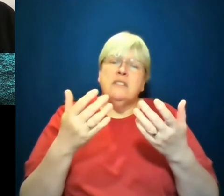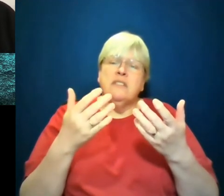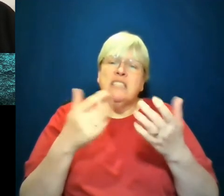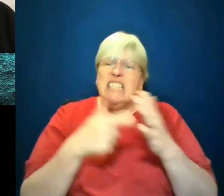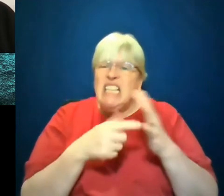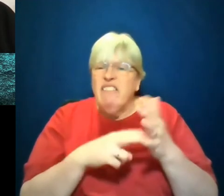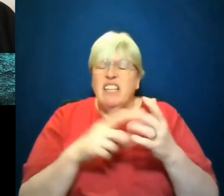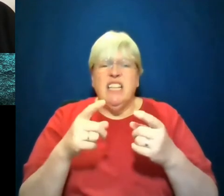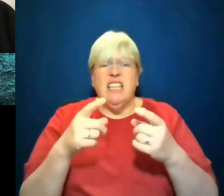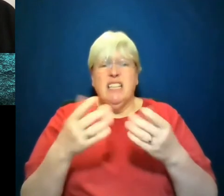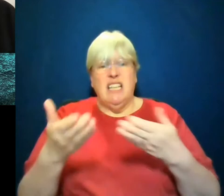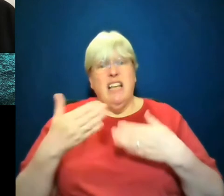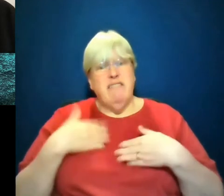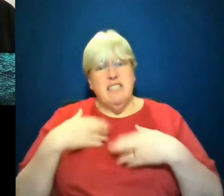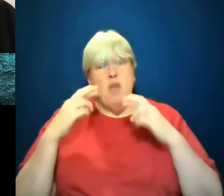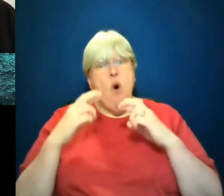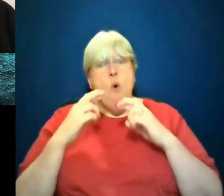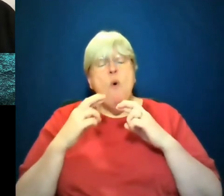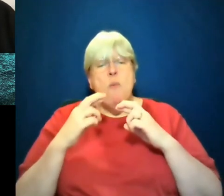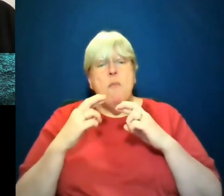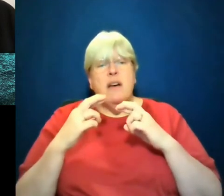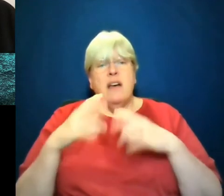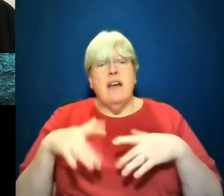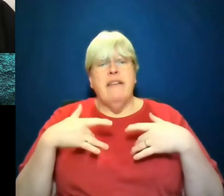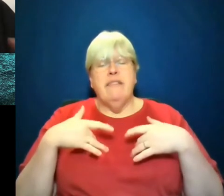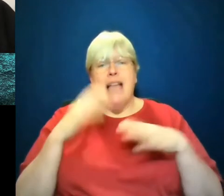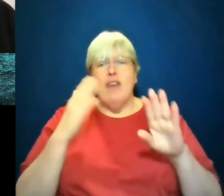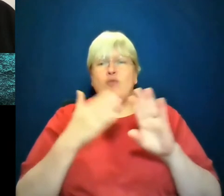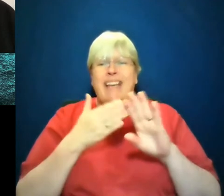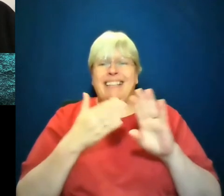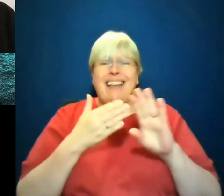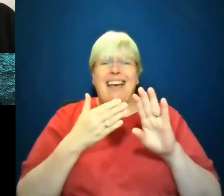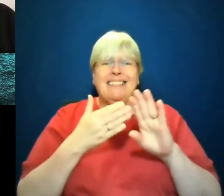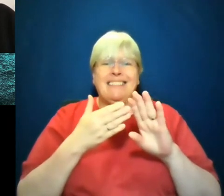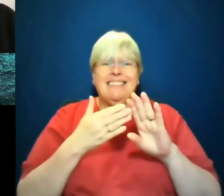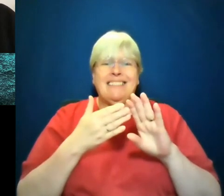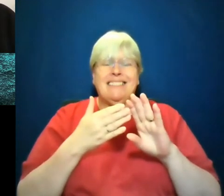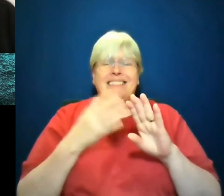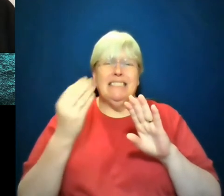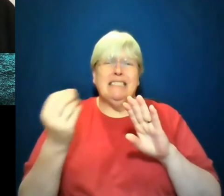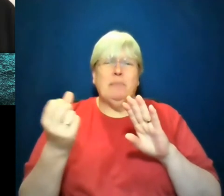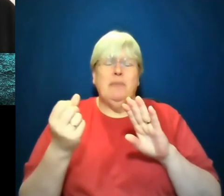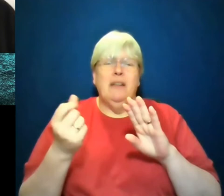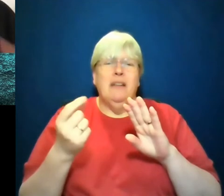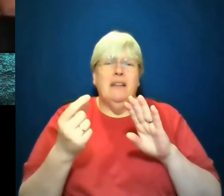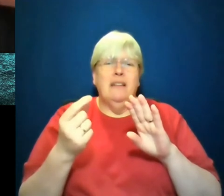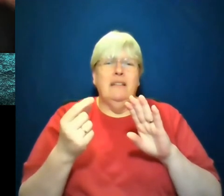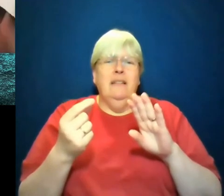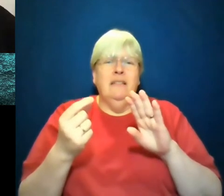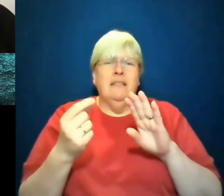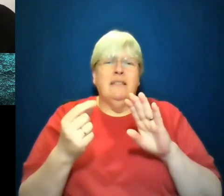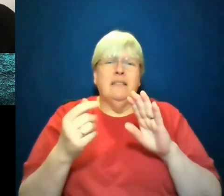gives me hope and a sense of, okay, I recognize, I see some humanity here. I wish it were more.